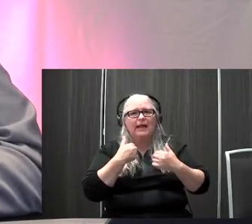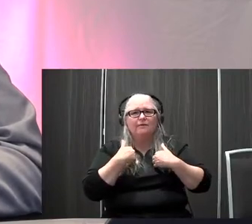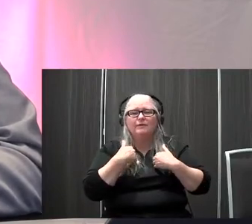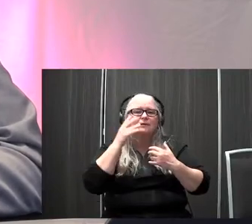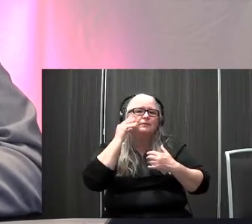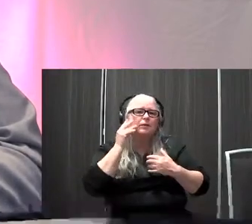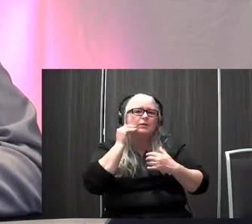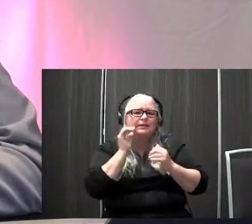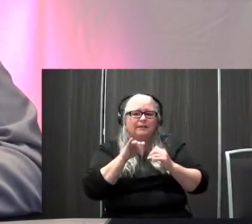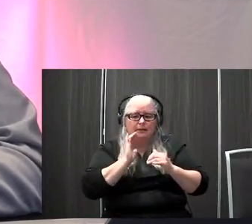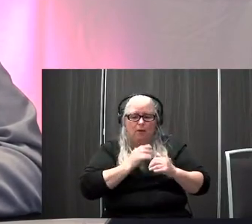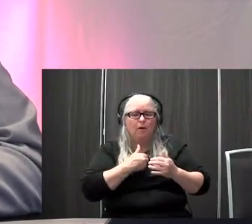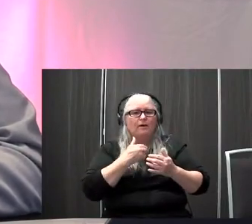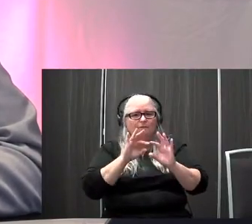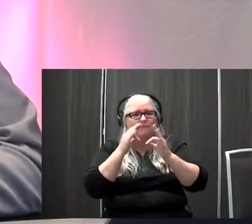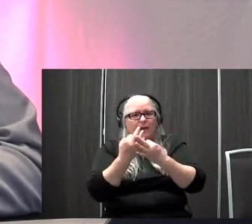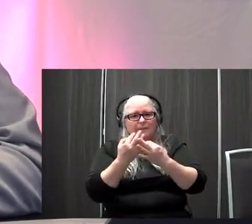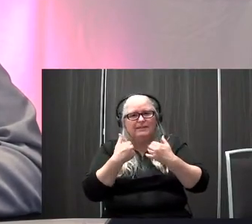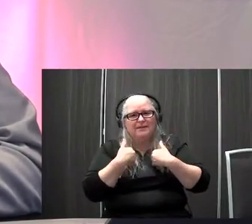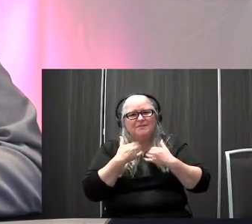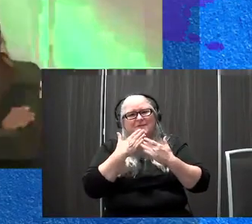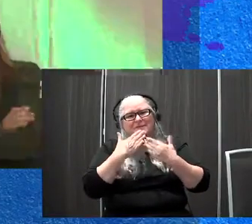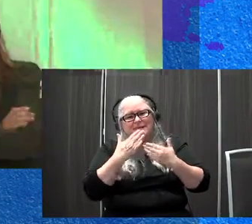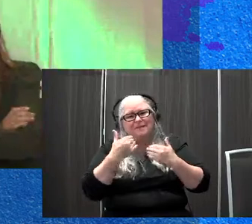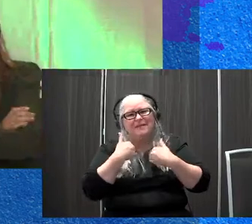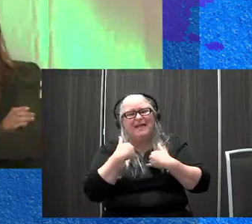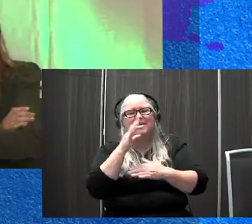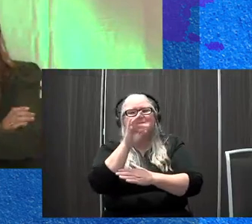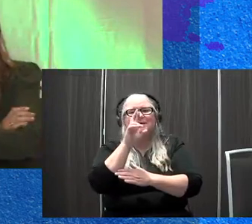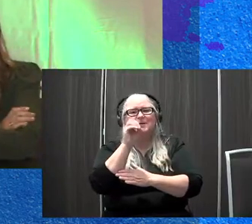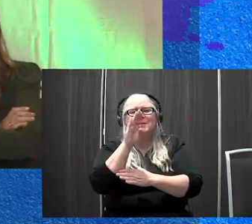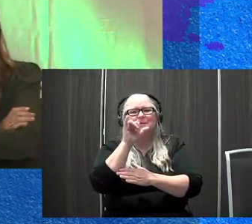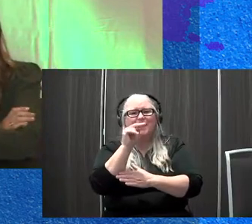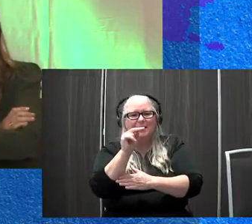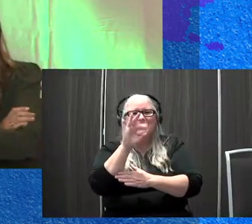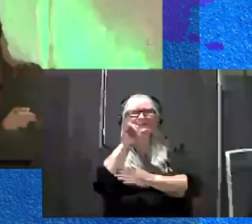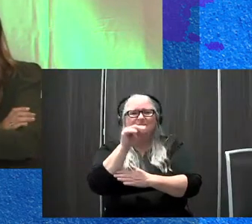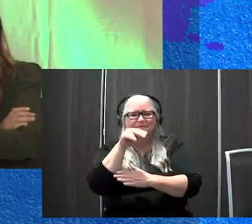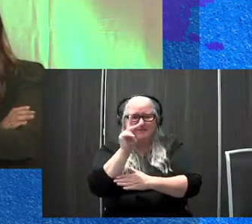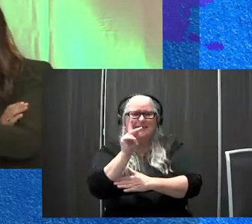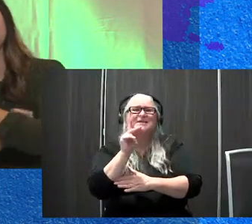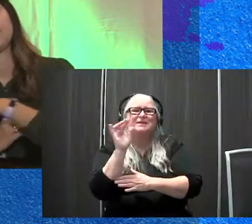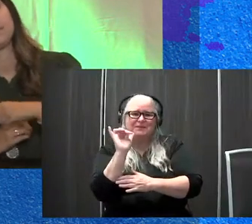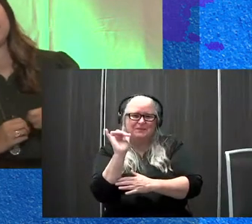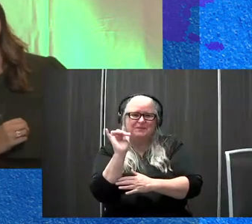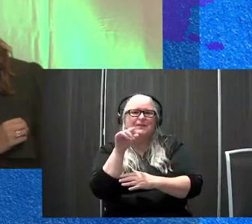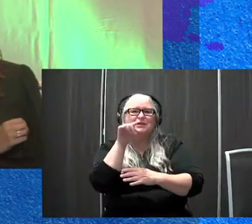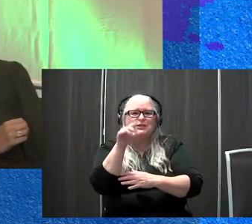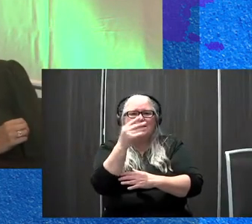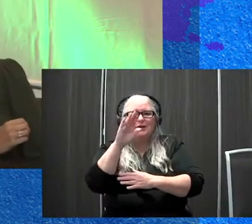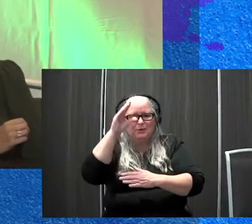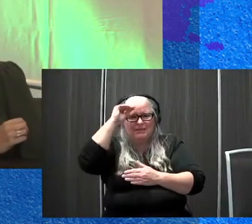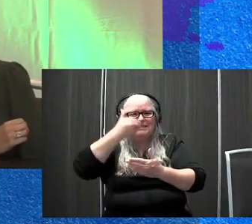live through. And so we're very thankful to have Robin Fink with us as well. She and Gretchen have lived through this, and they have a unique